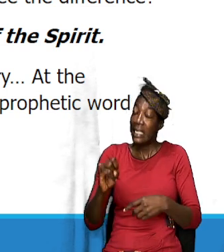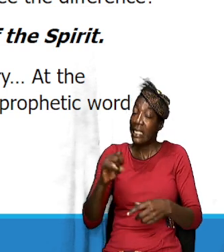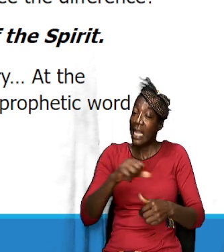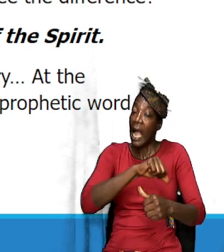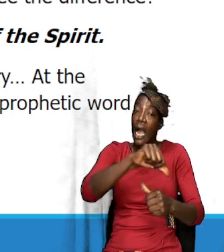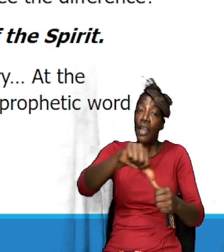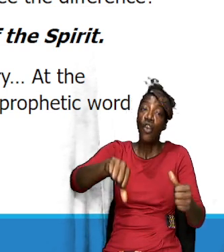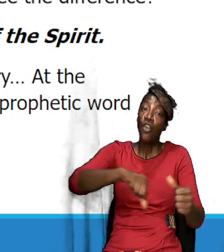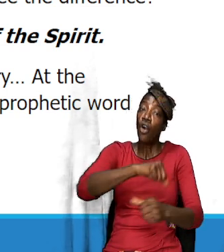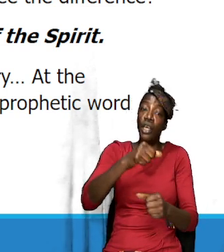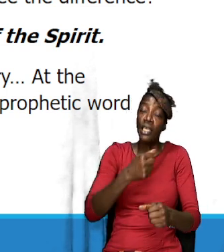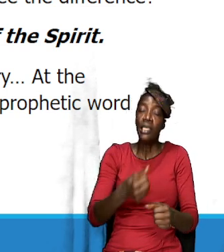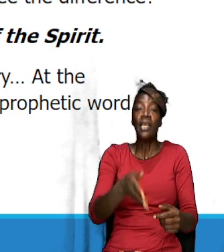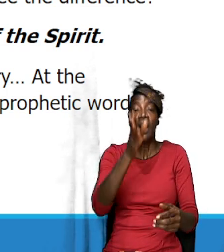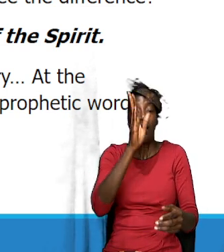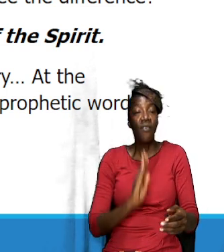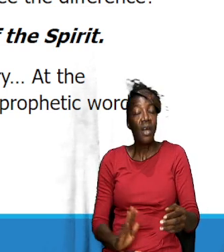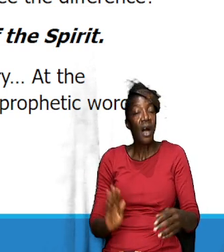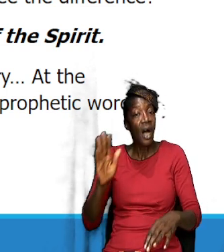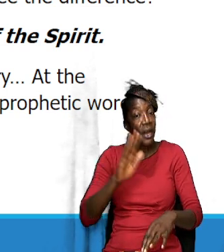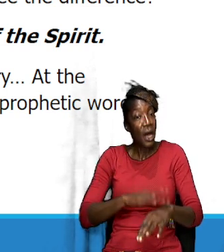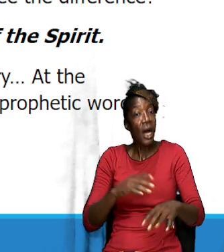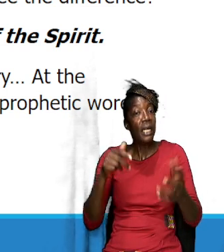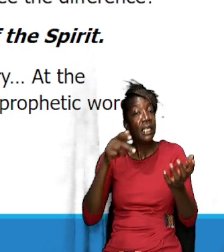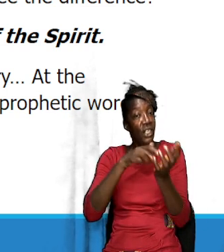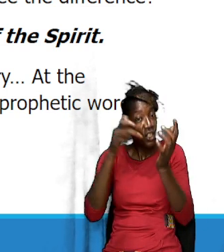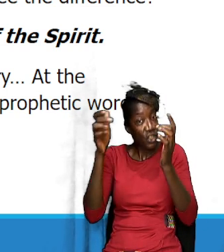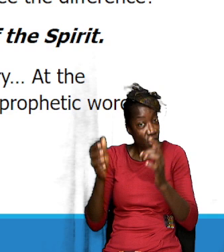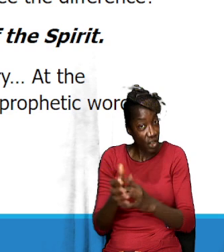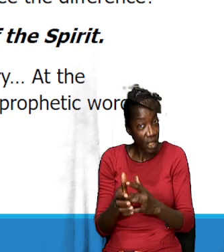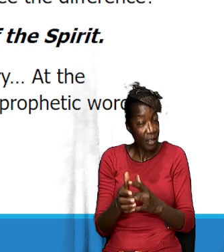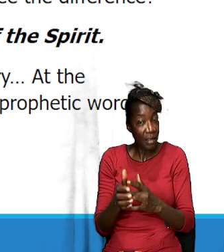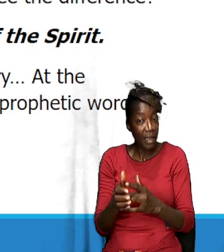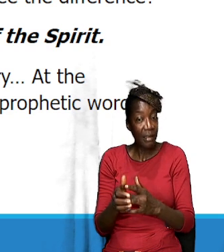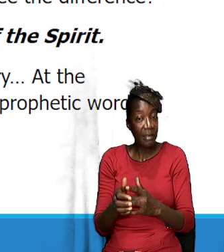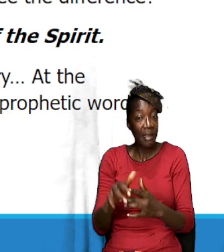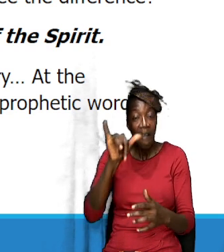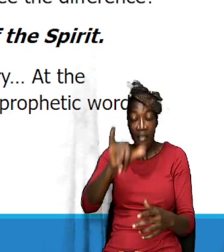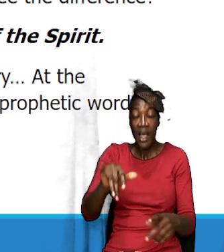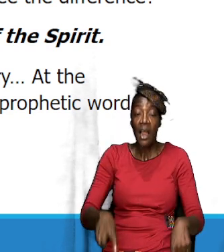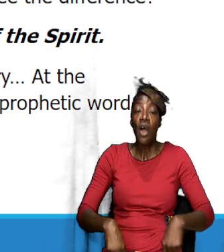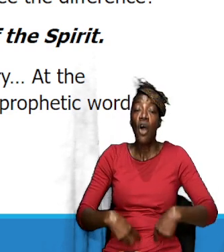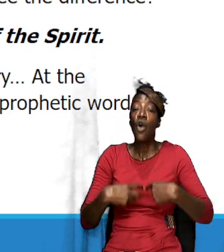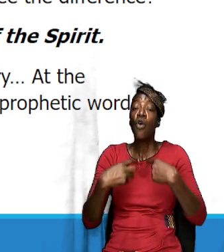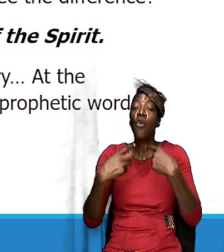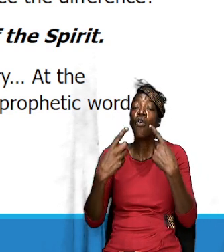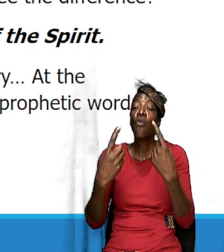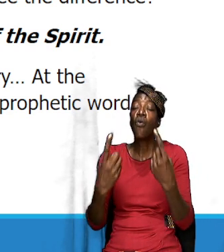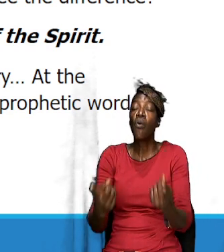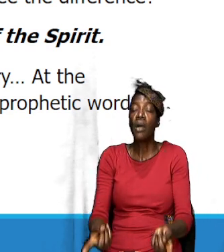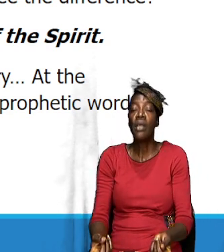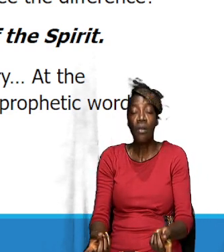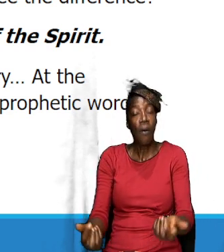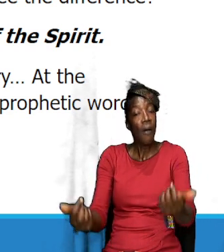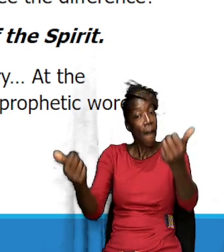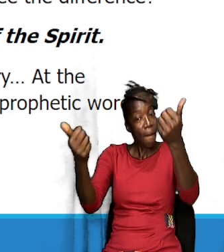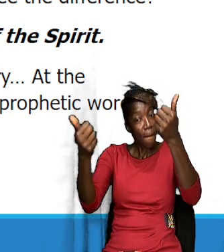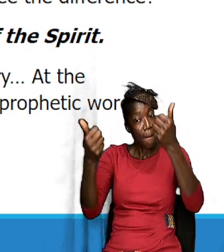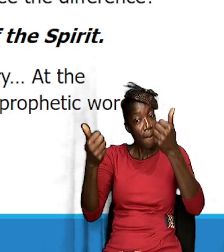of God that was upon him that is going to enable him